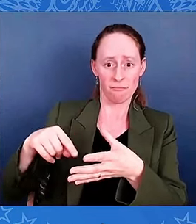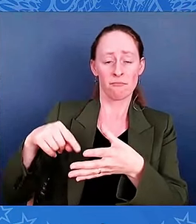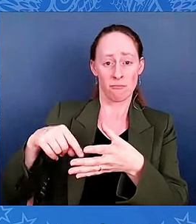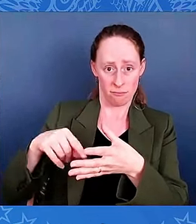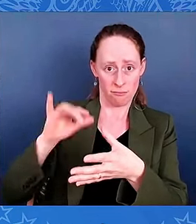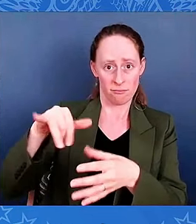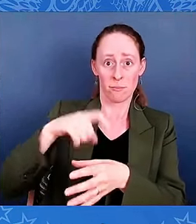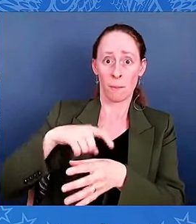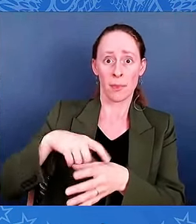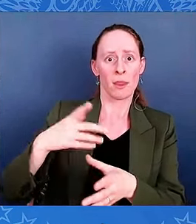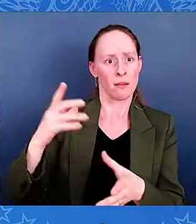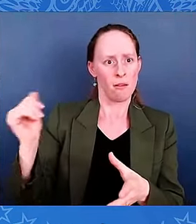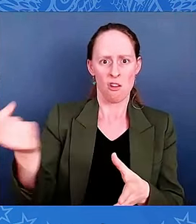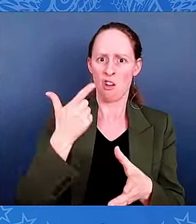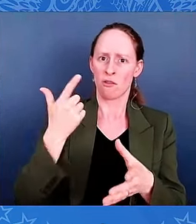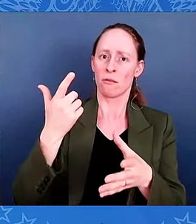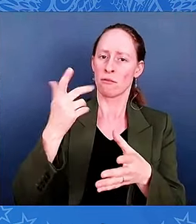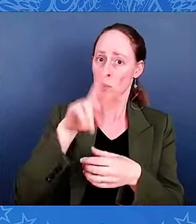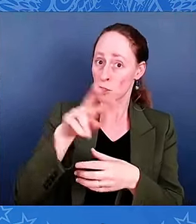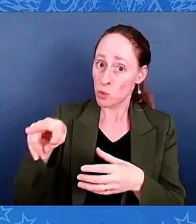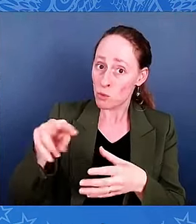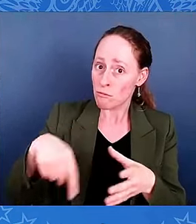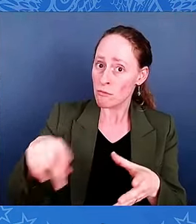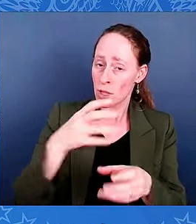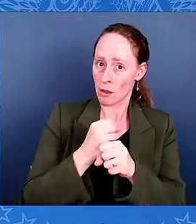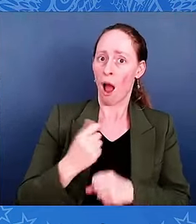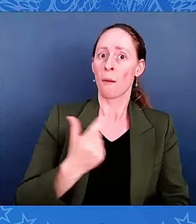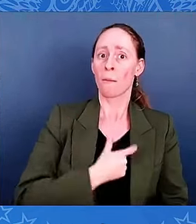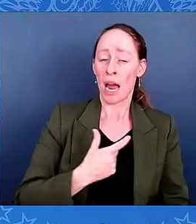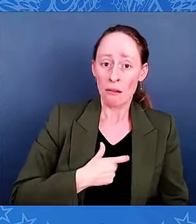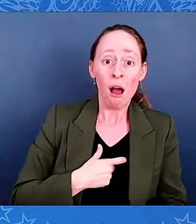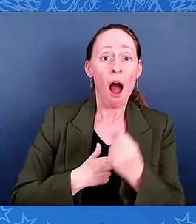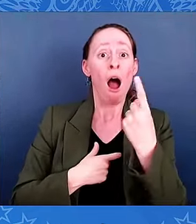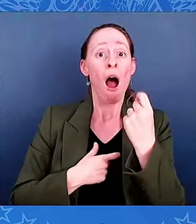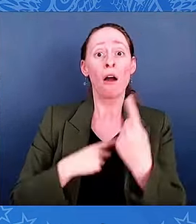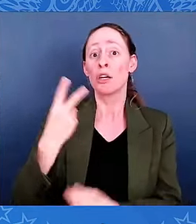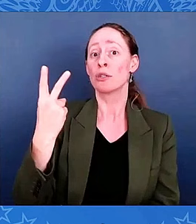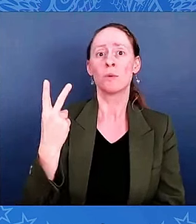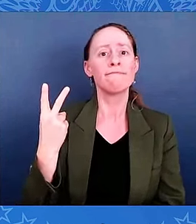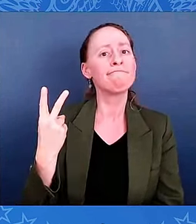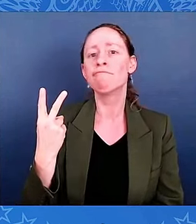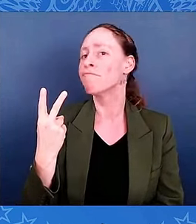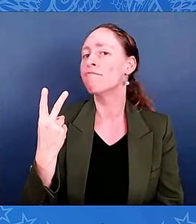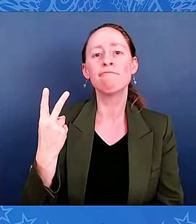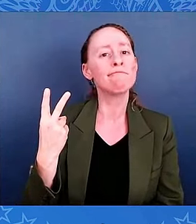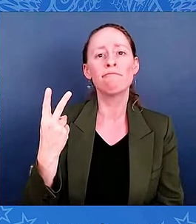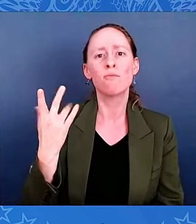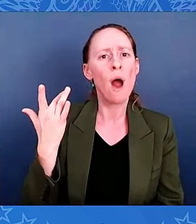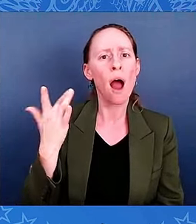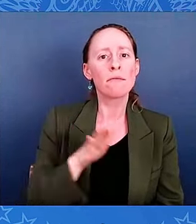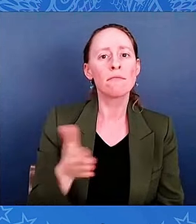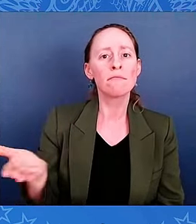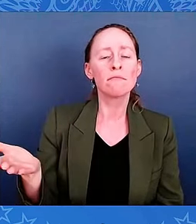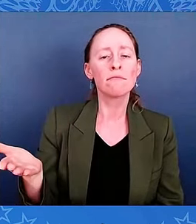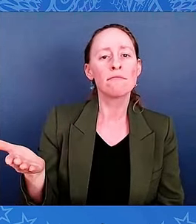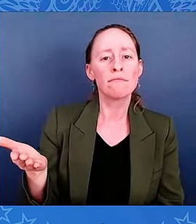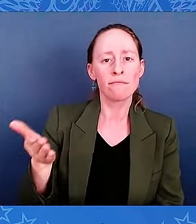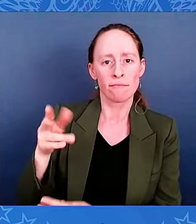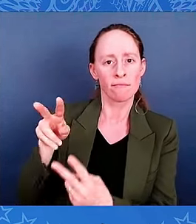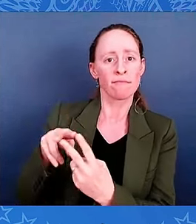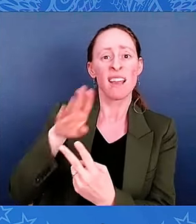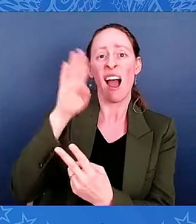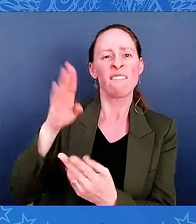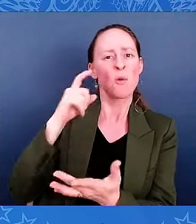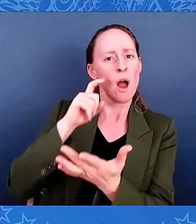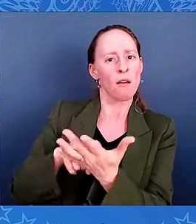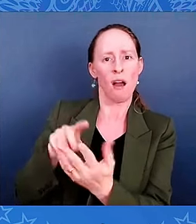Two soldiers who died because of that operation, but never received this recognition. Today, we right